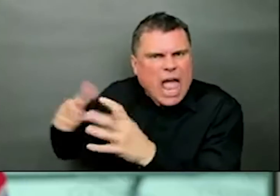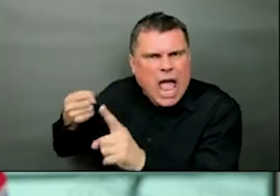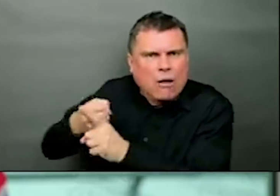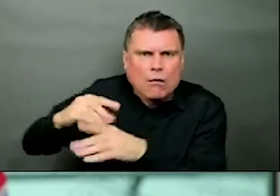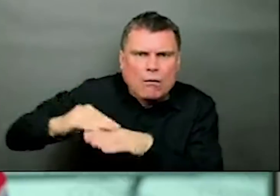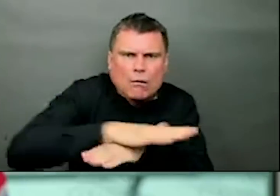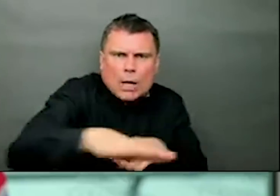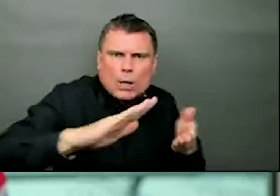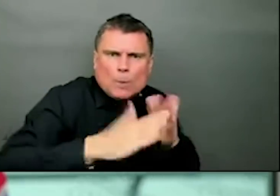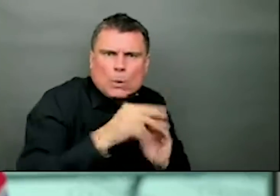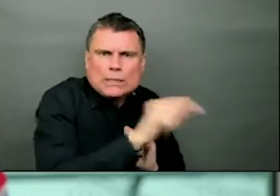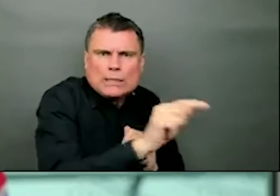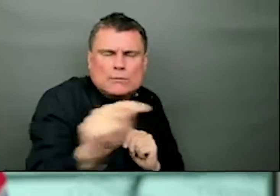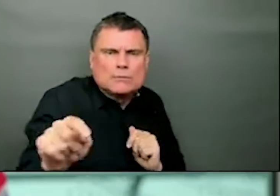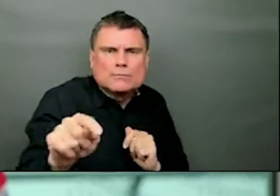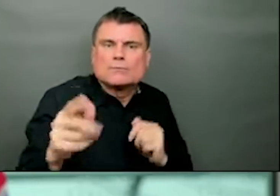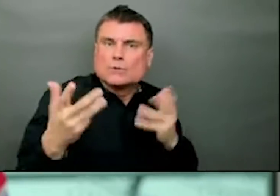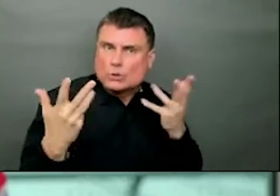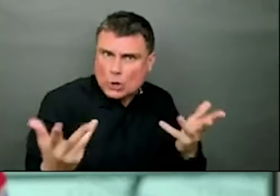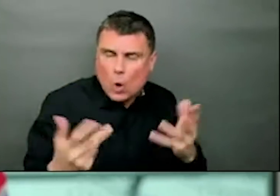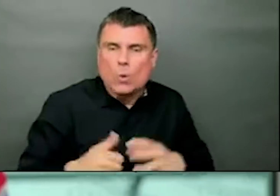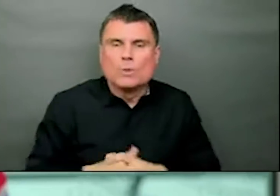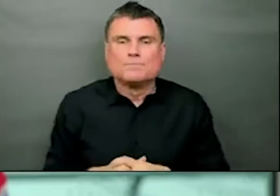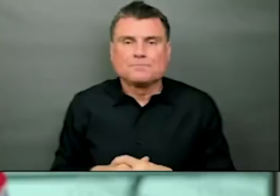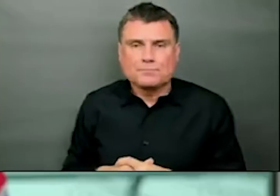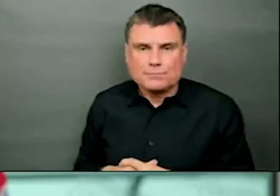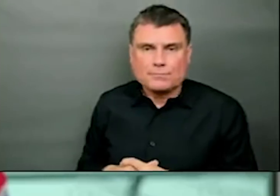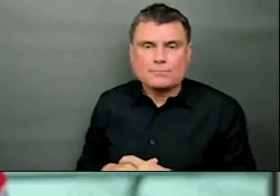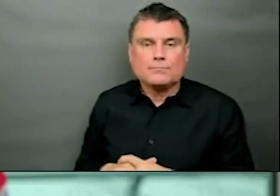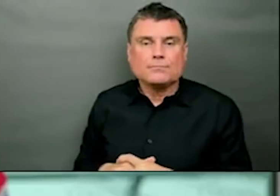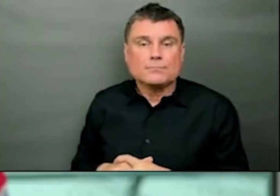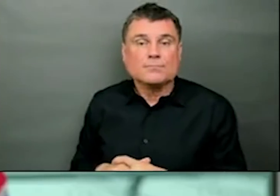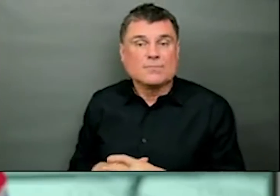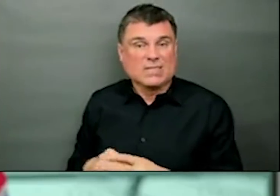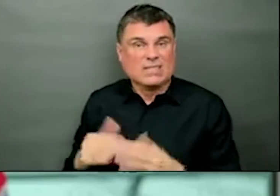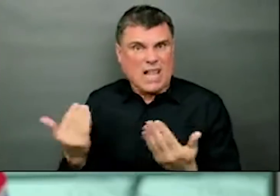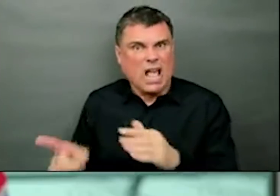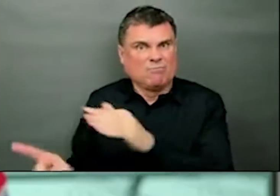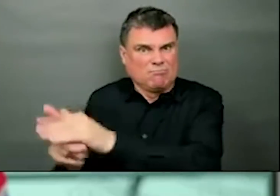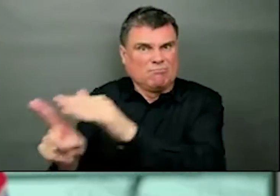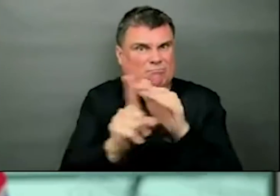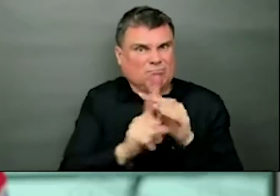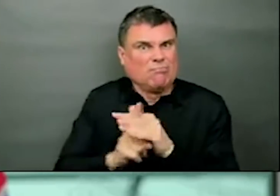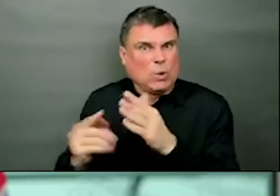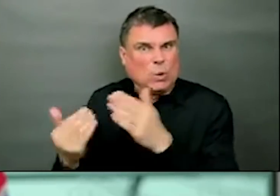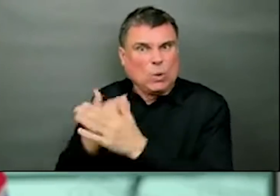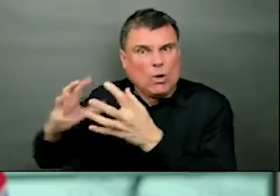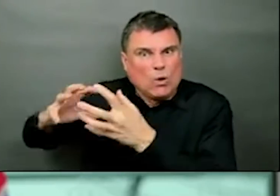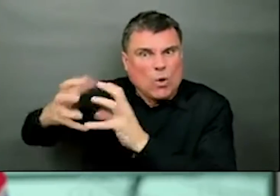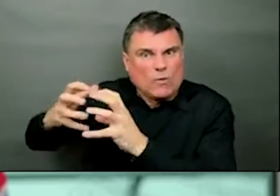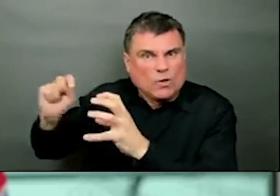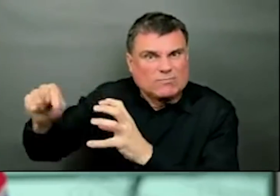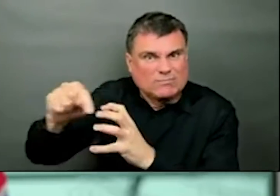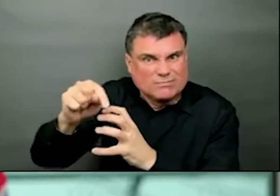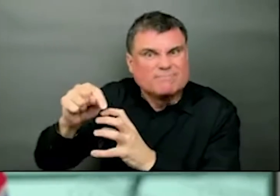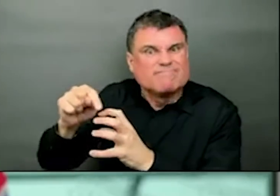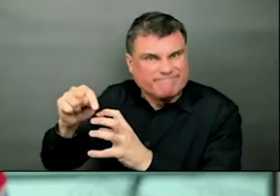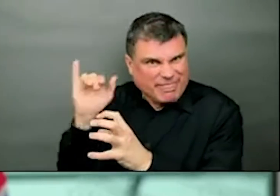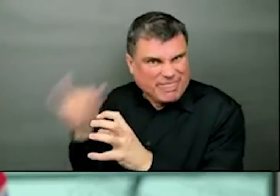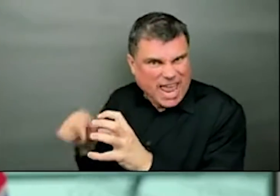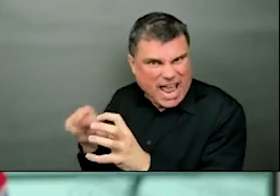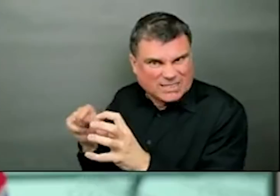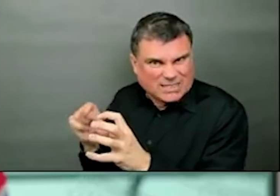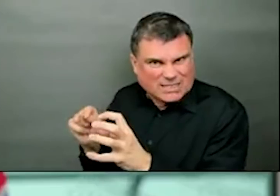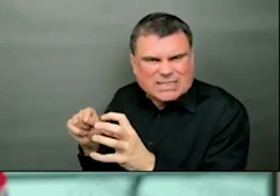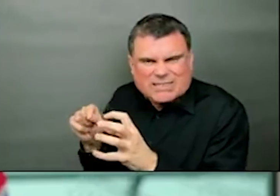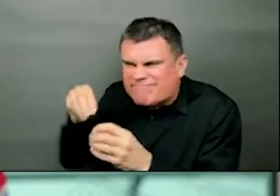confirmed COVID-19 cases that are these variants of concern since our last report, making our total number that we've